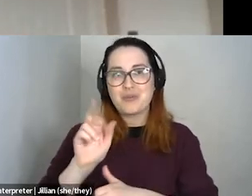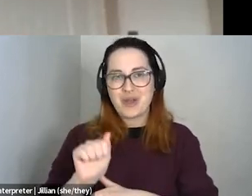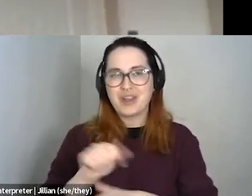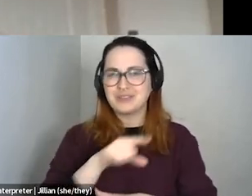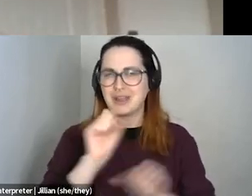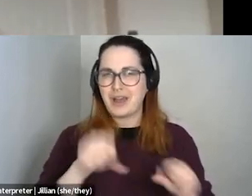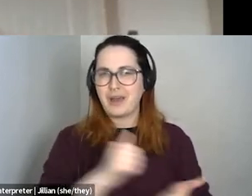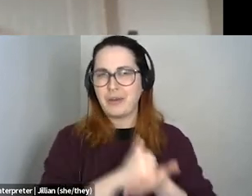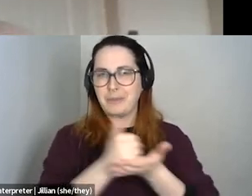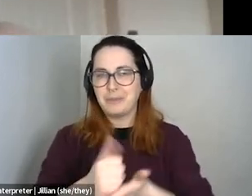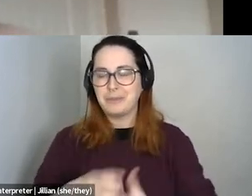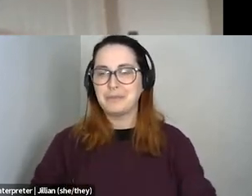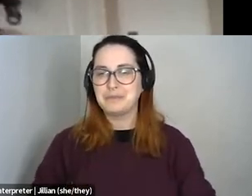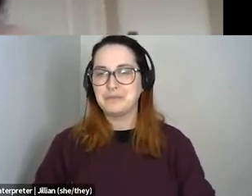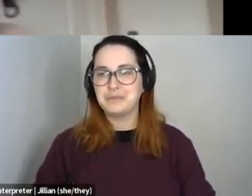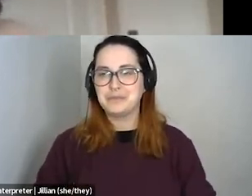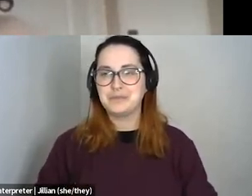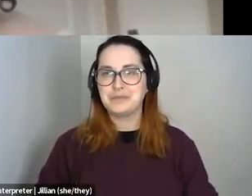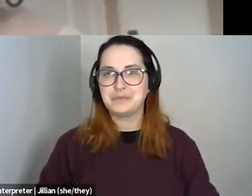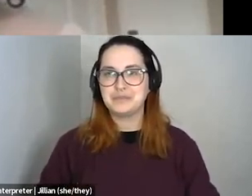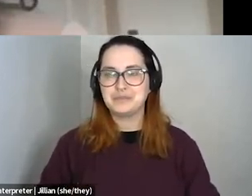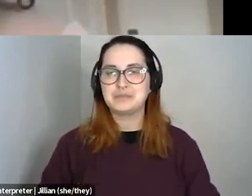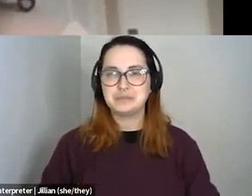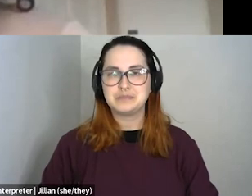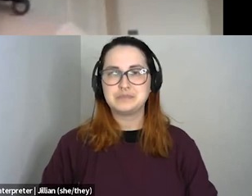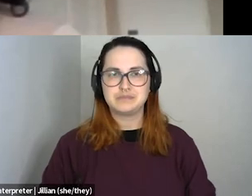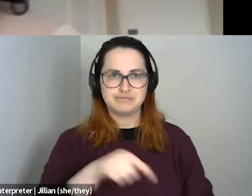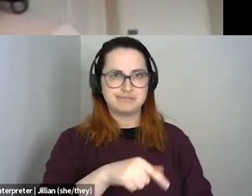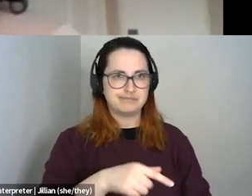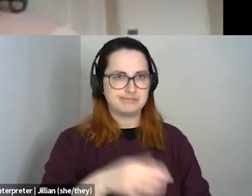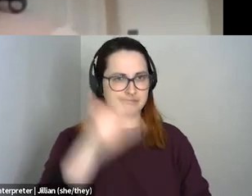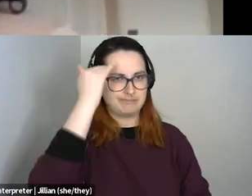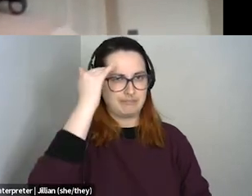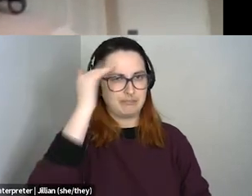as well when that comes, uh, when, in that subject too. Like she's super cool.